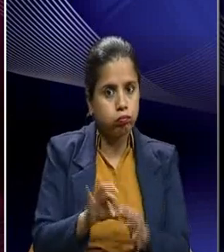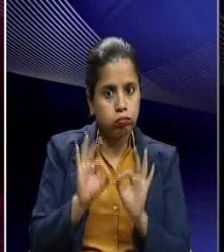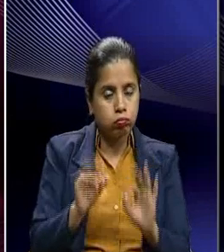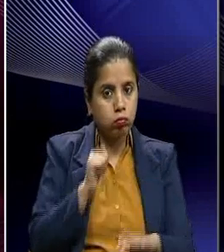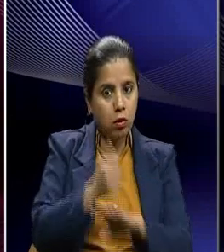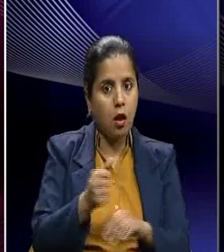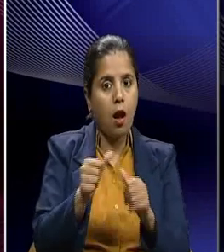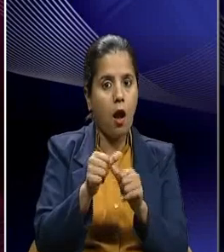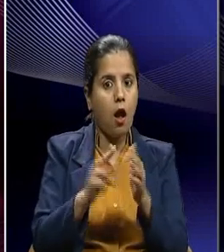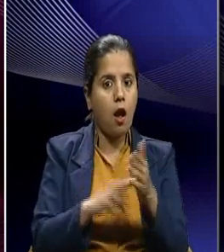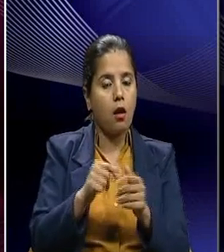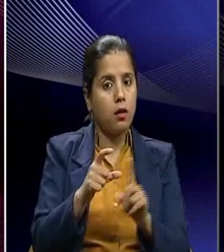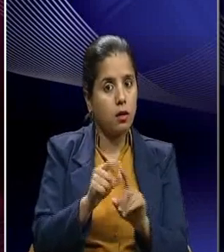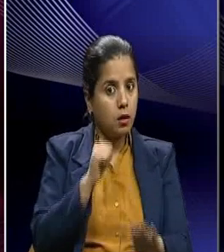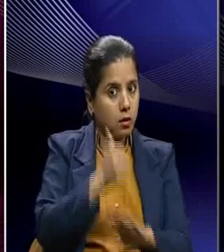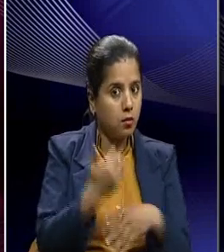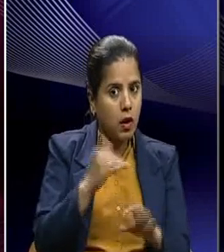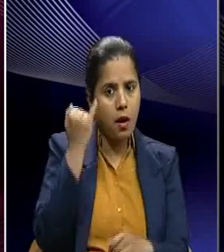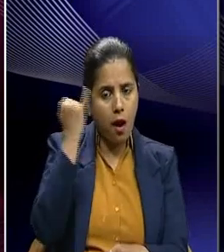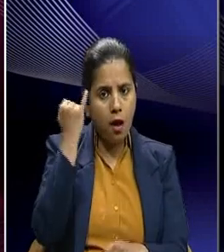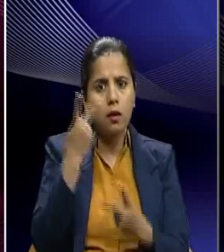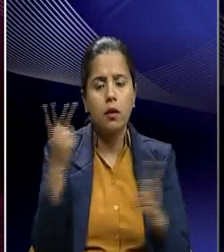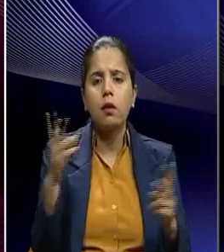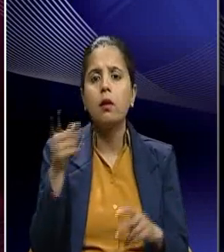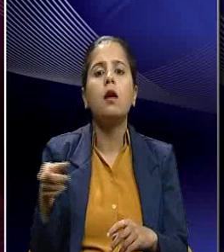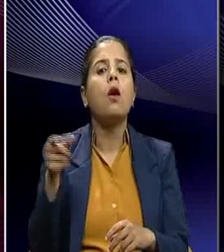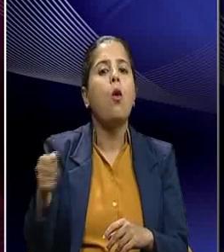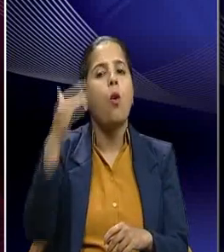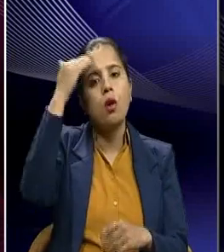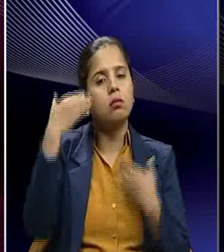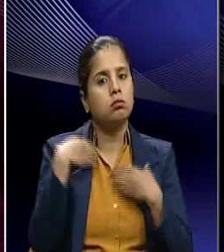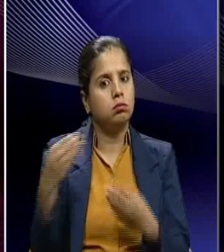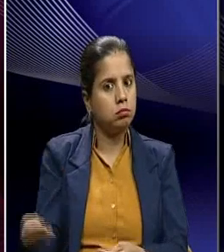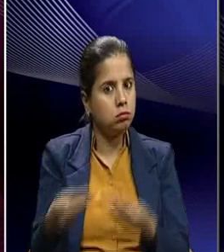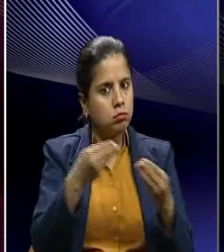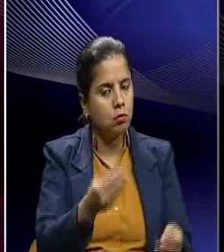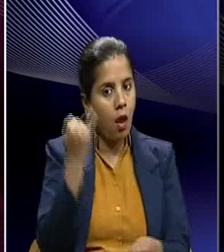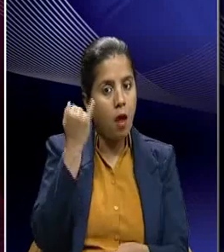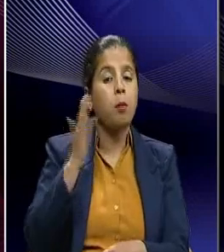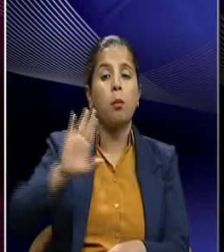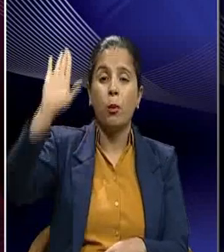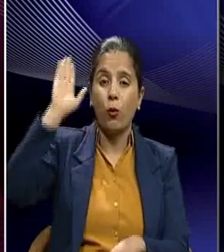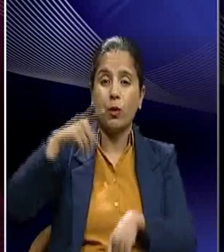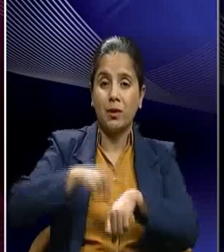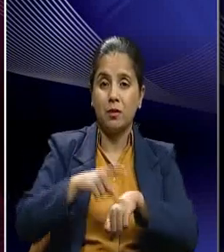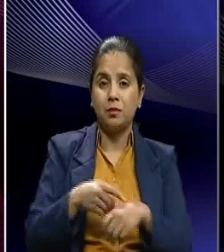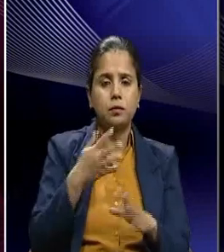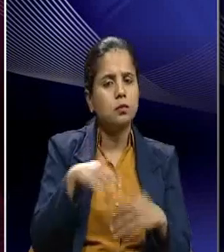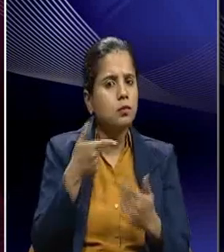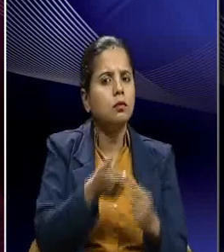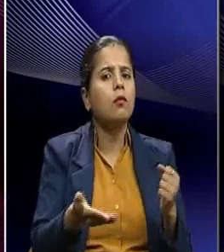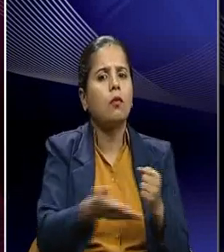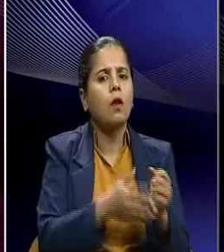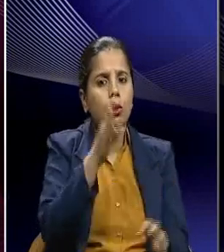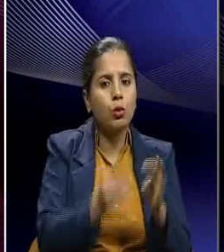Anand, it was the kind of ideas which were being given by Sardar Patel at that point of time that how farmers they